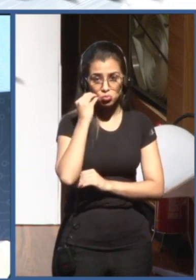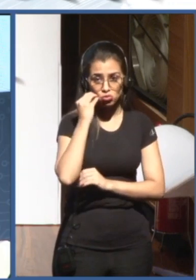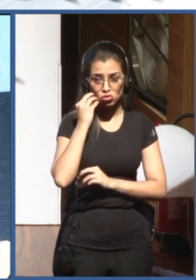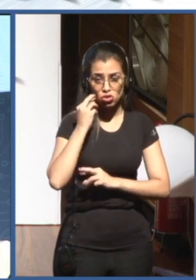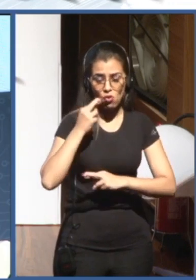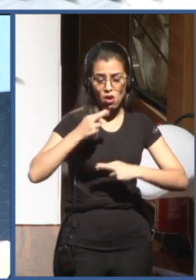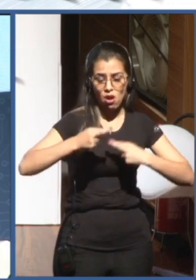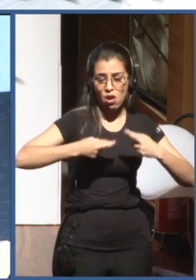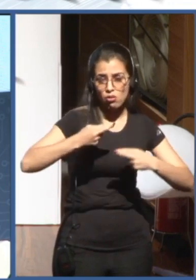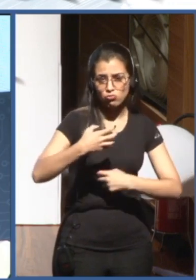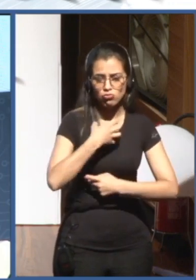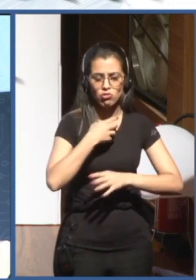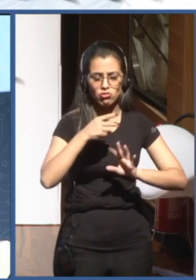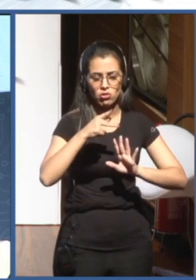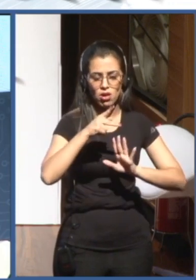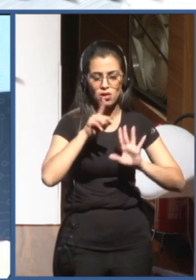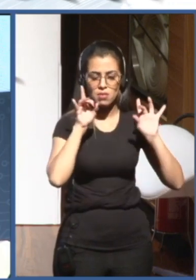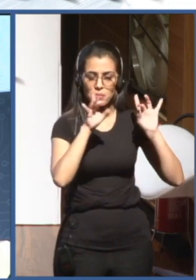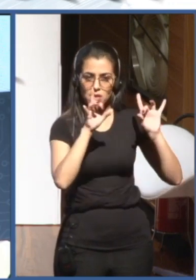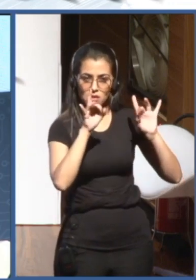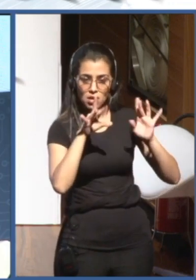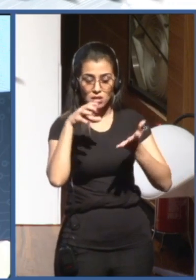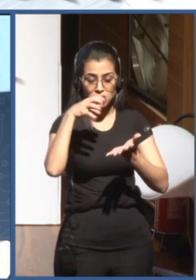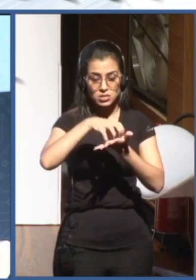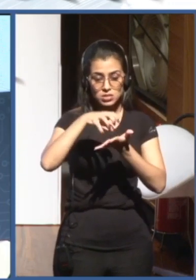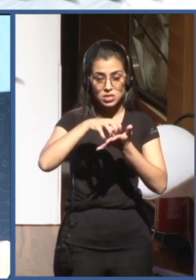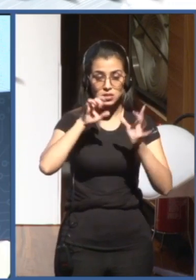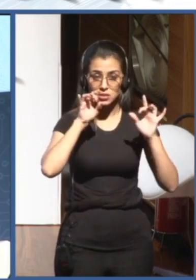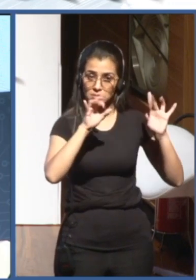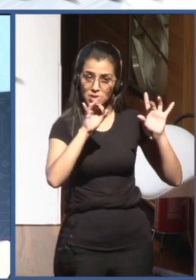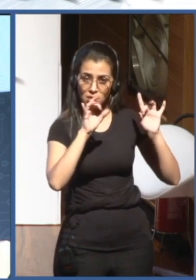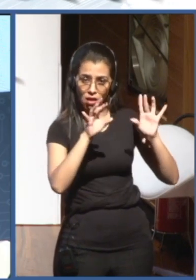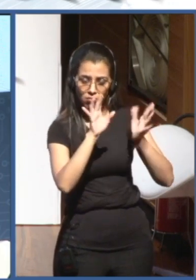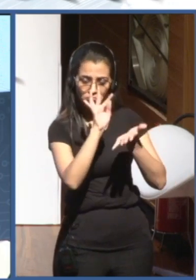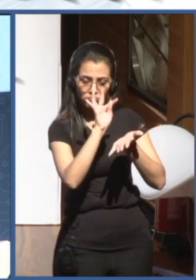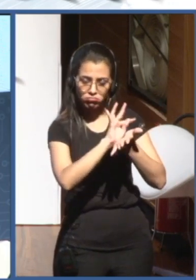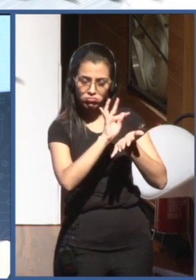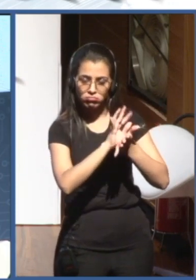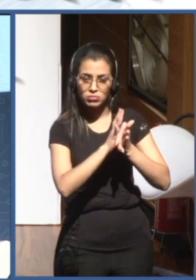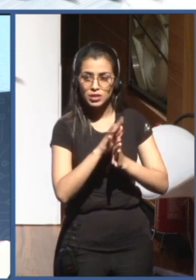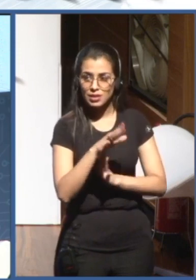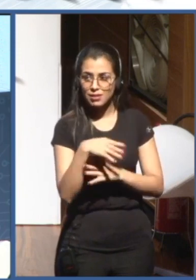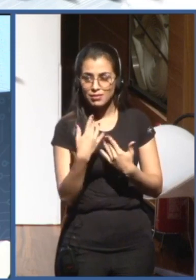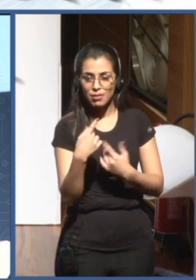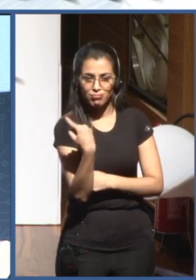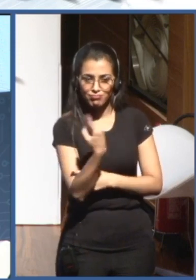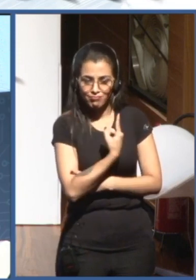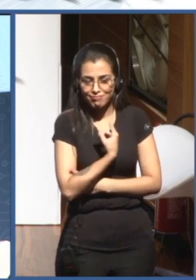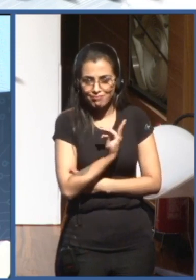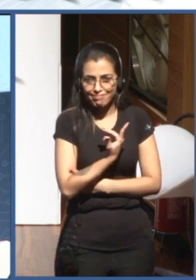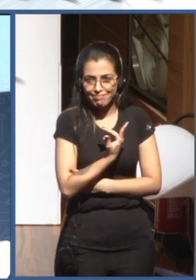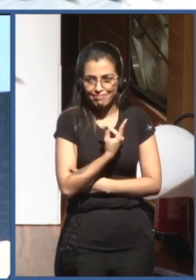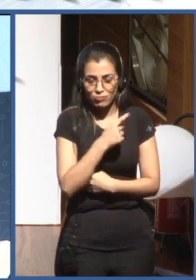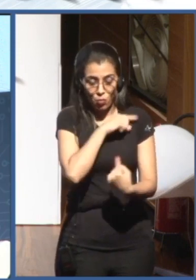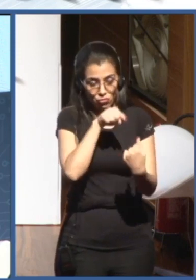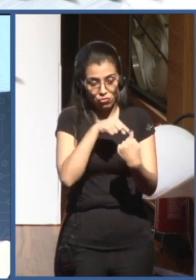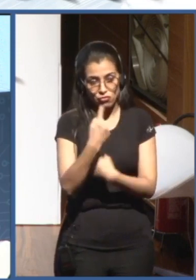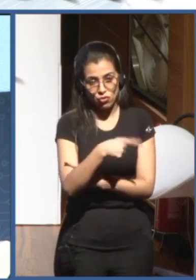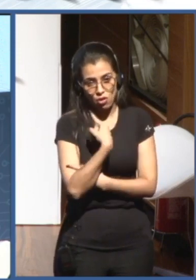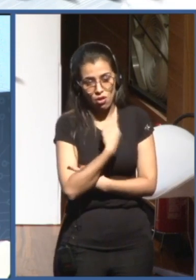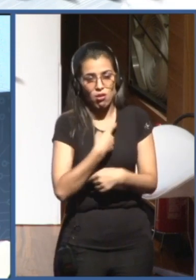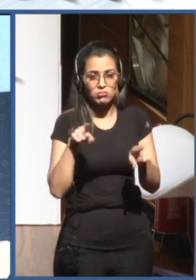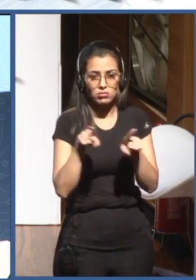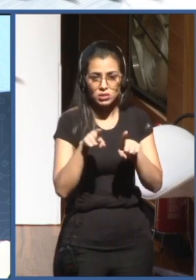of centers. And as I said, one of the goals of our center will be also to help other regions